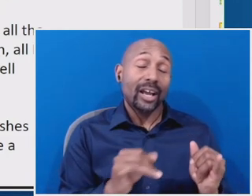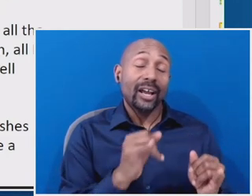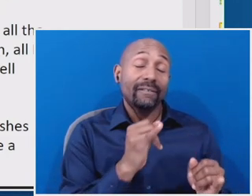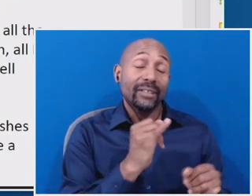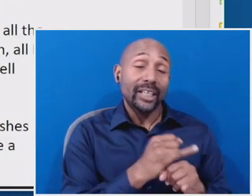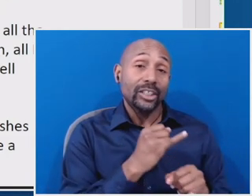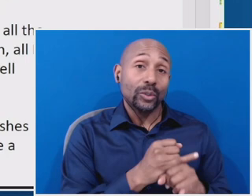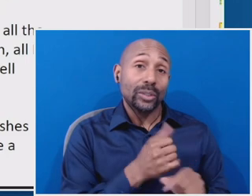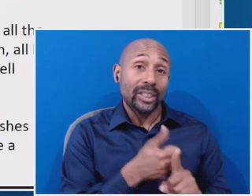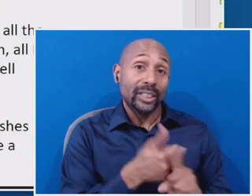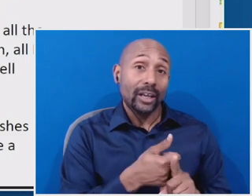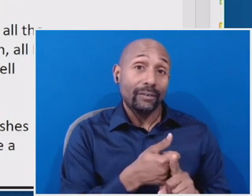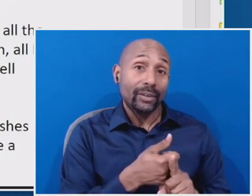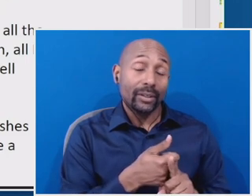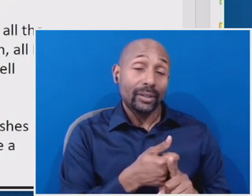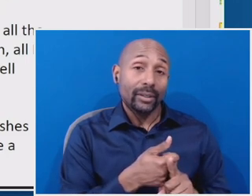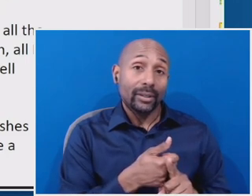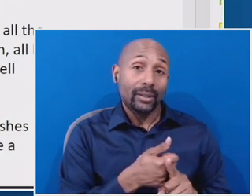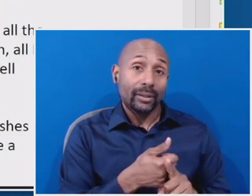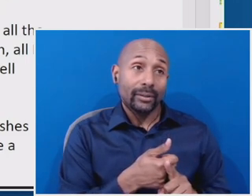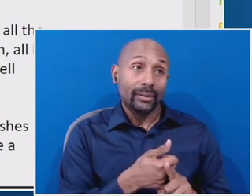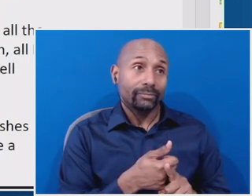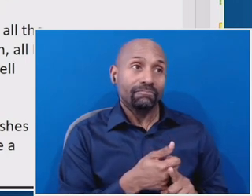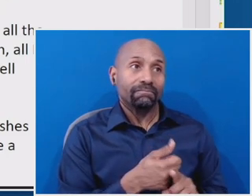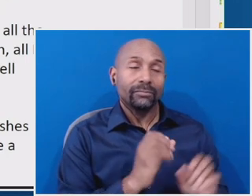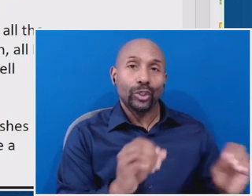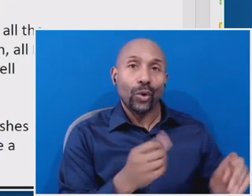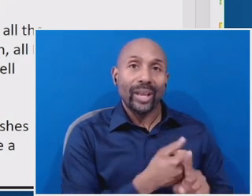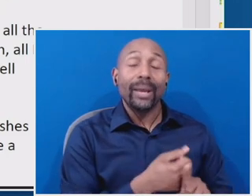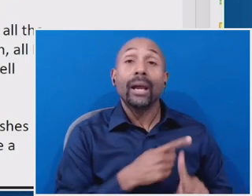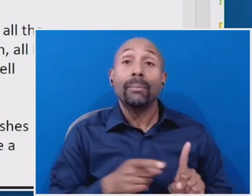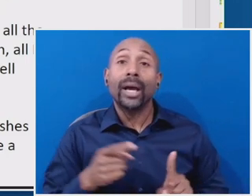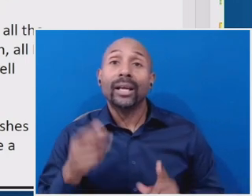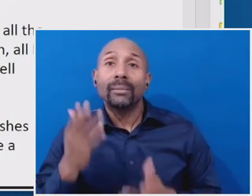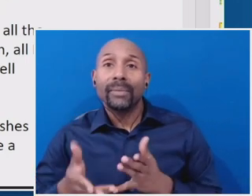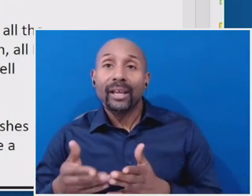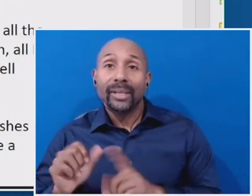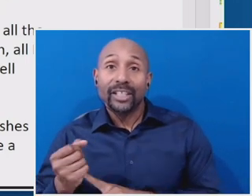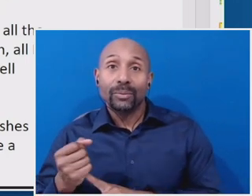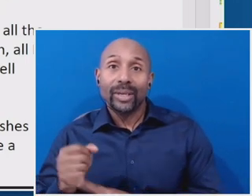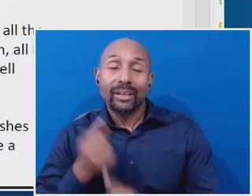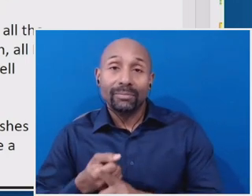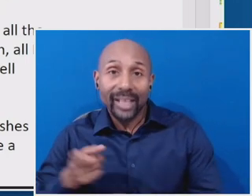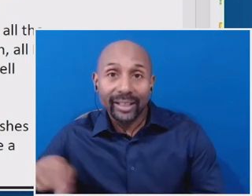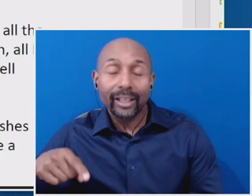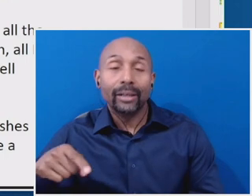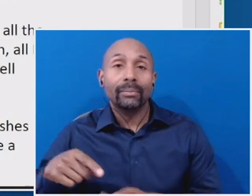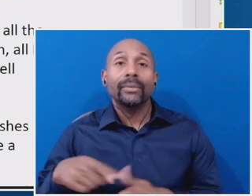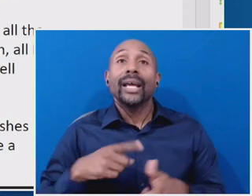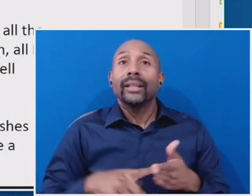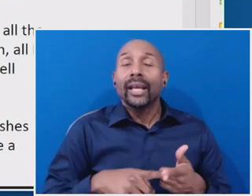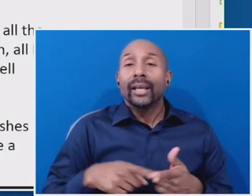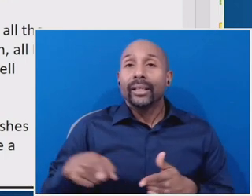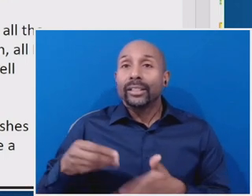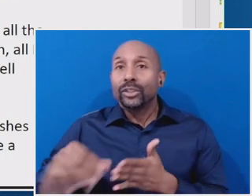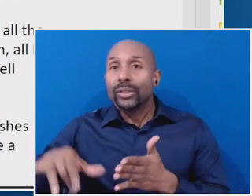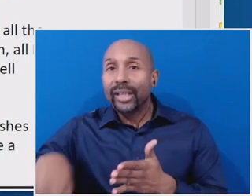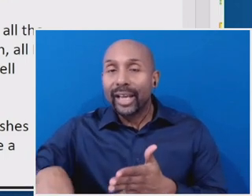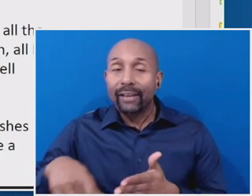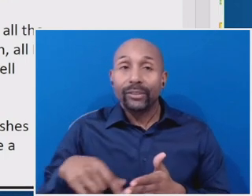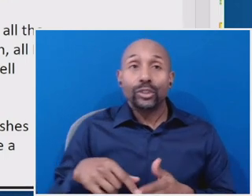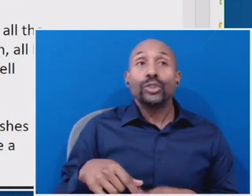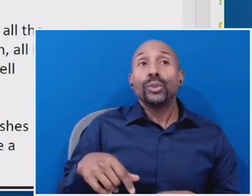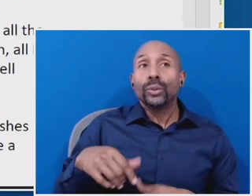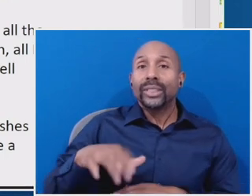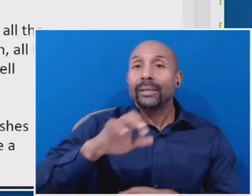but may affect the, it's just the student, uh, and then they are subject to the return on pedal for funds process, which could require that some of their Pell